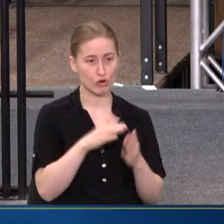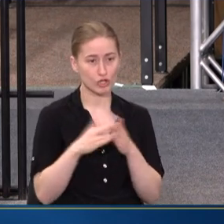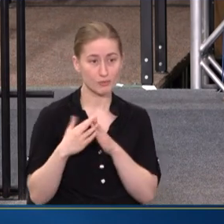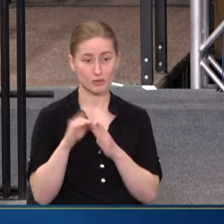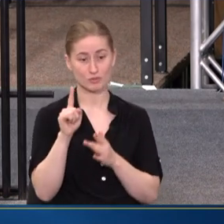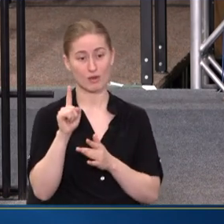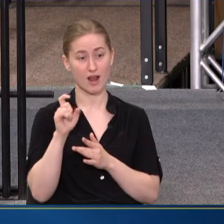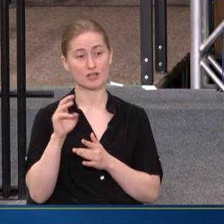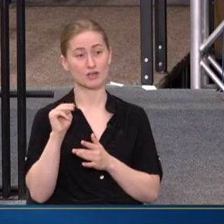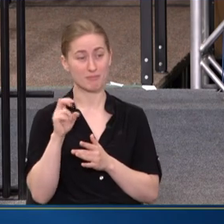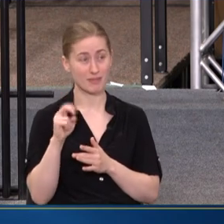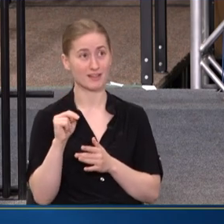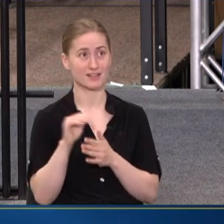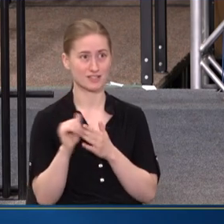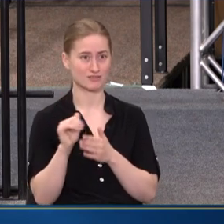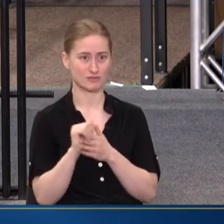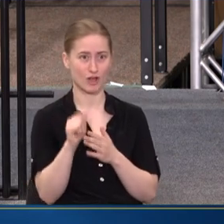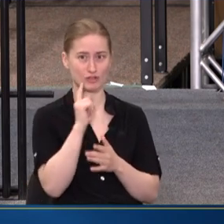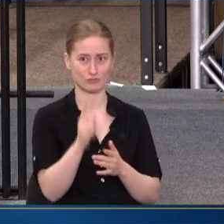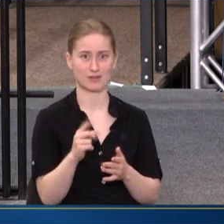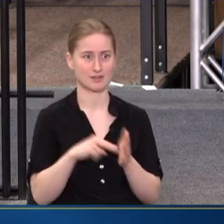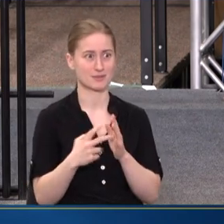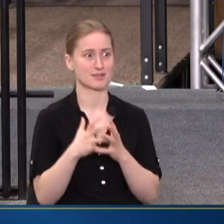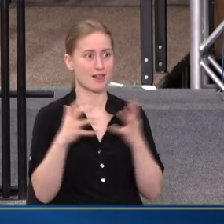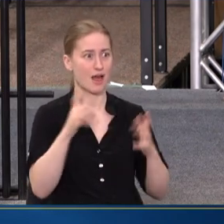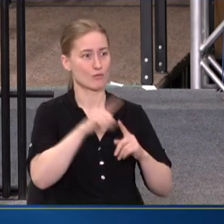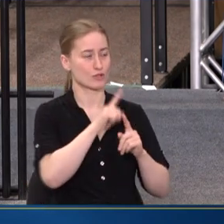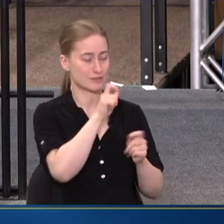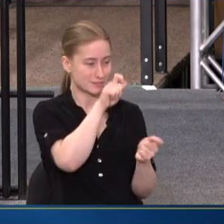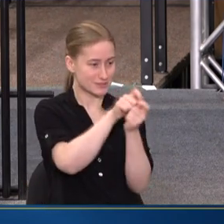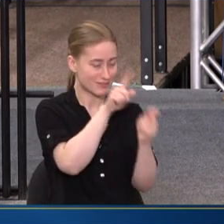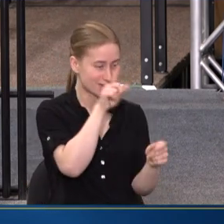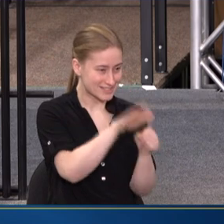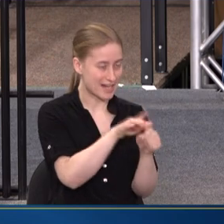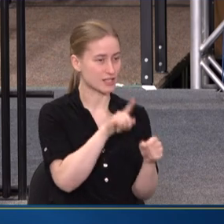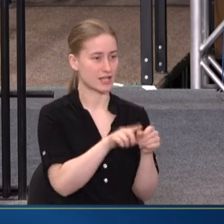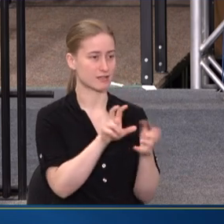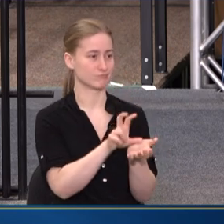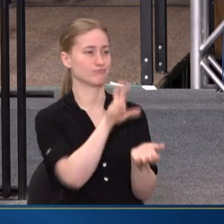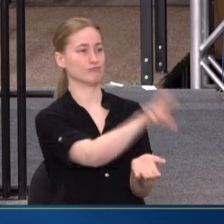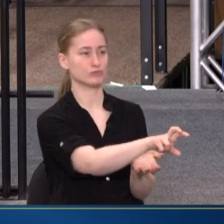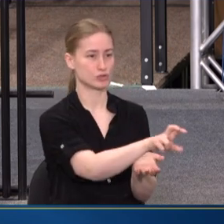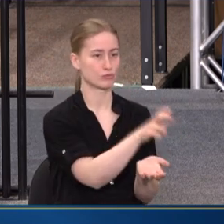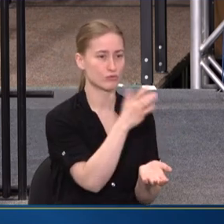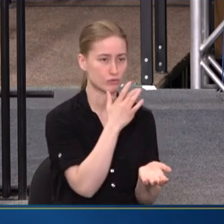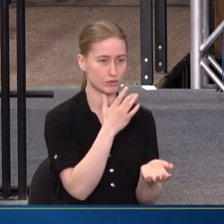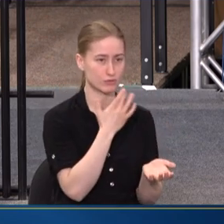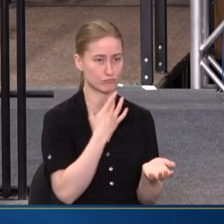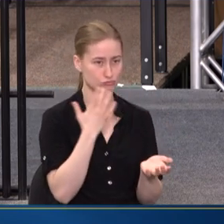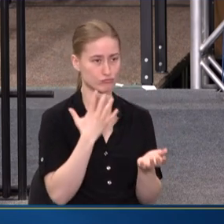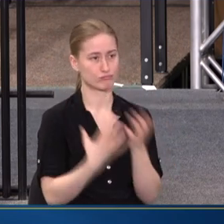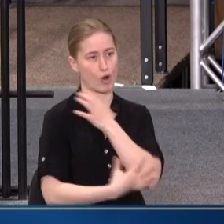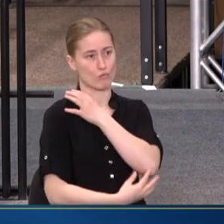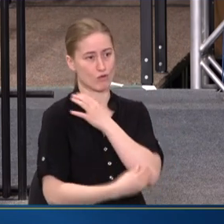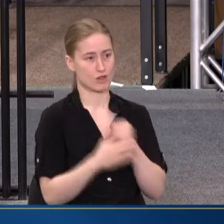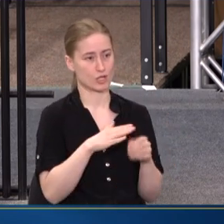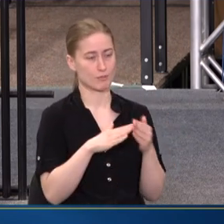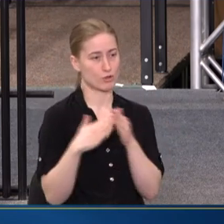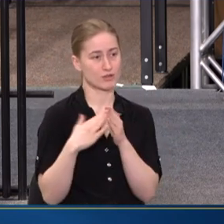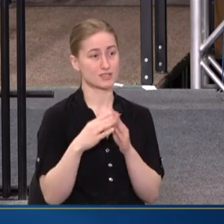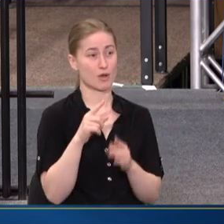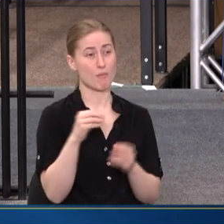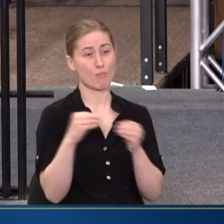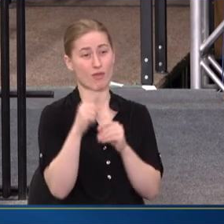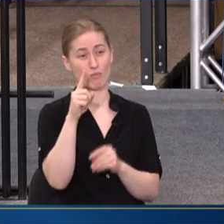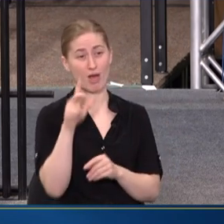MILLION GOES A VERY LONG WAY WHEN YOU'RE ABLE TO DEDICATE IT TO RURAL COMMUNITIES BECAUSE AT THE TIME MORE THAN A THIRD OF